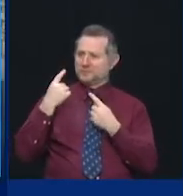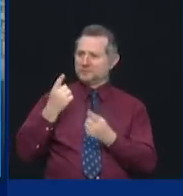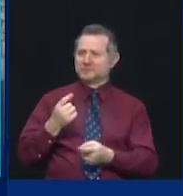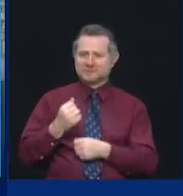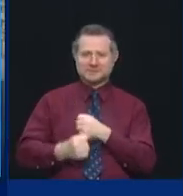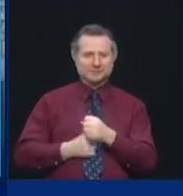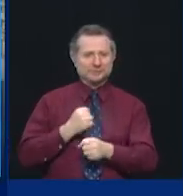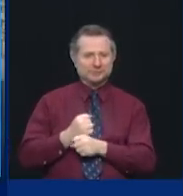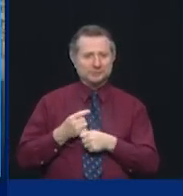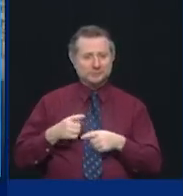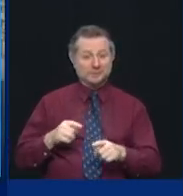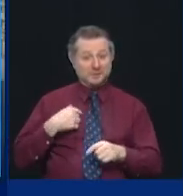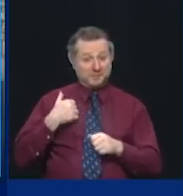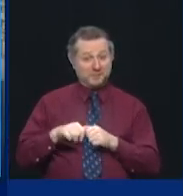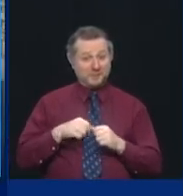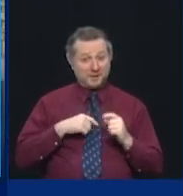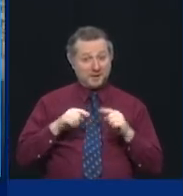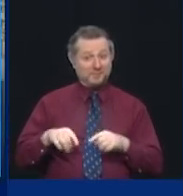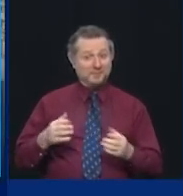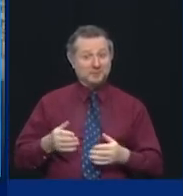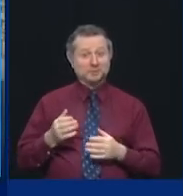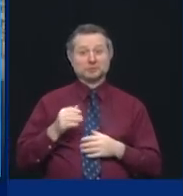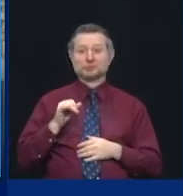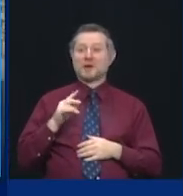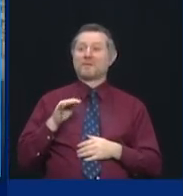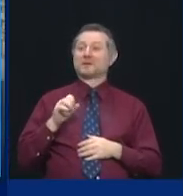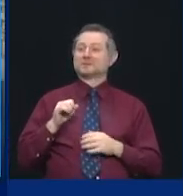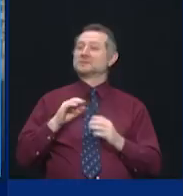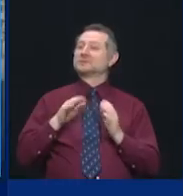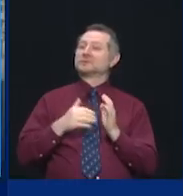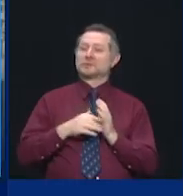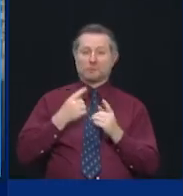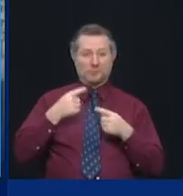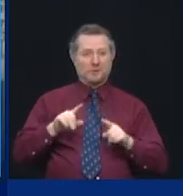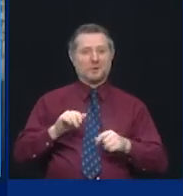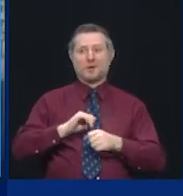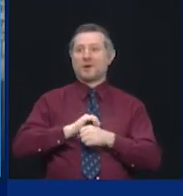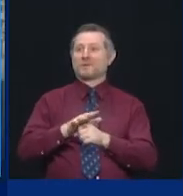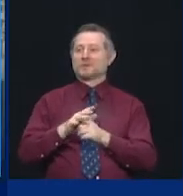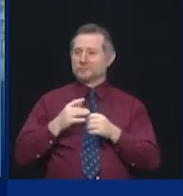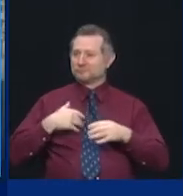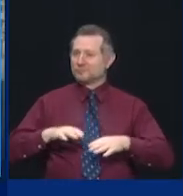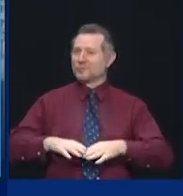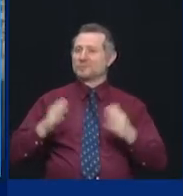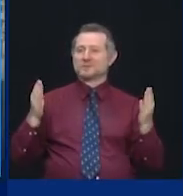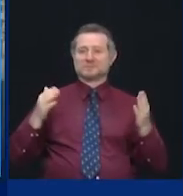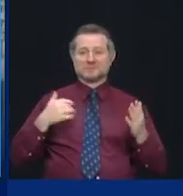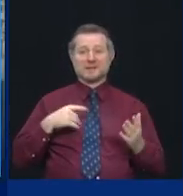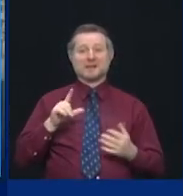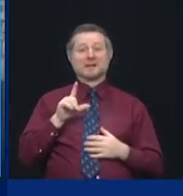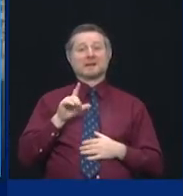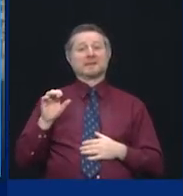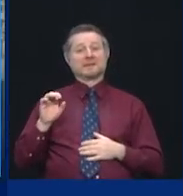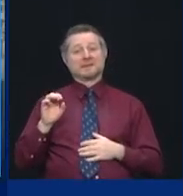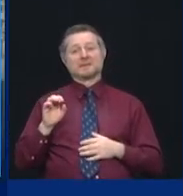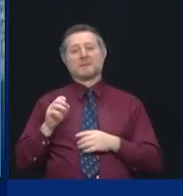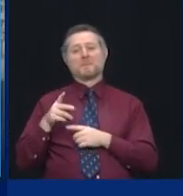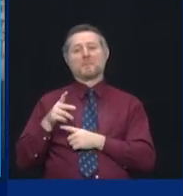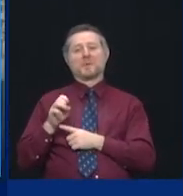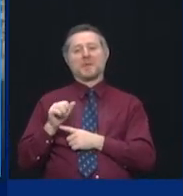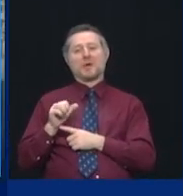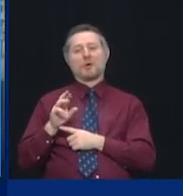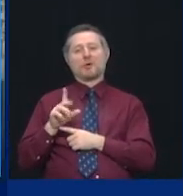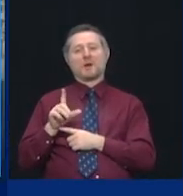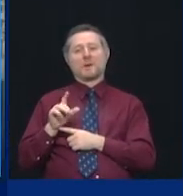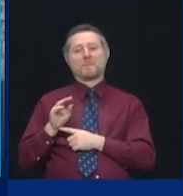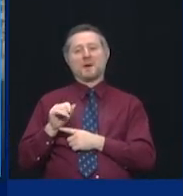very beginning of COVID, Lee Perlman and the hospital executives. We gathered in